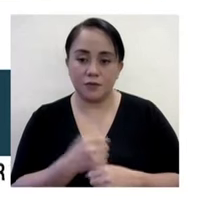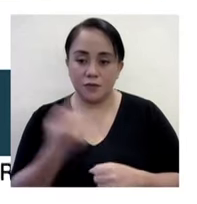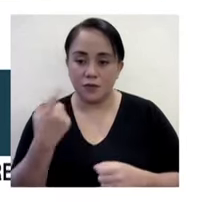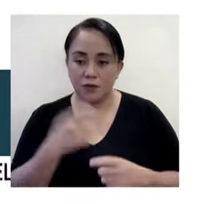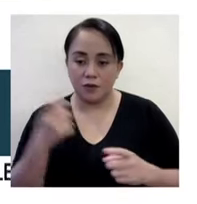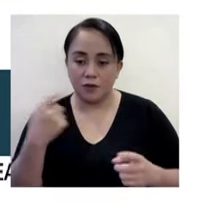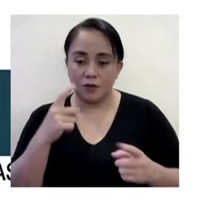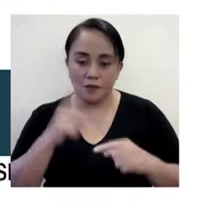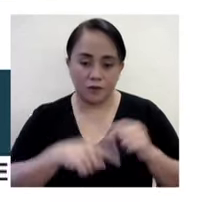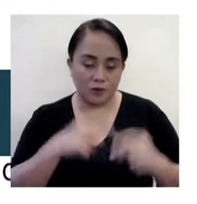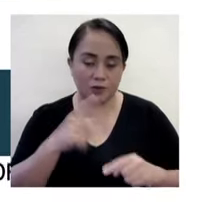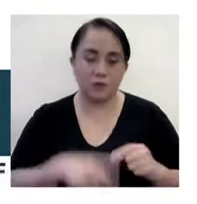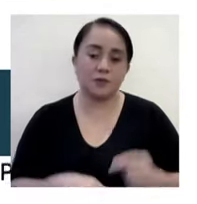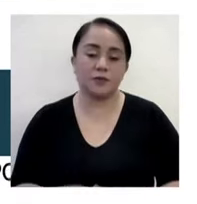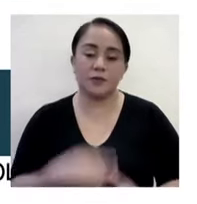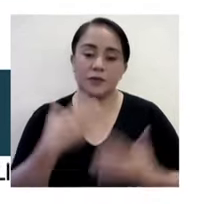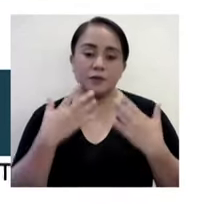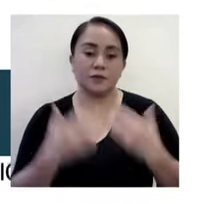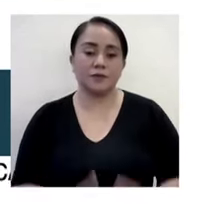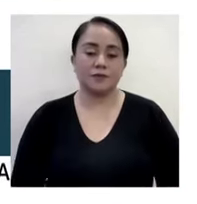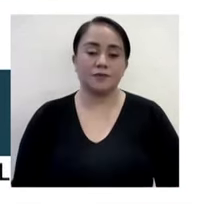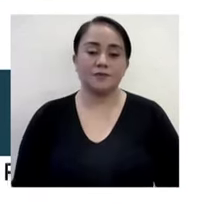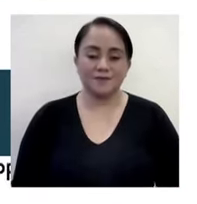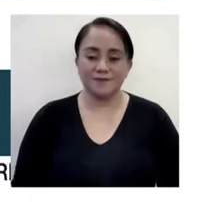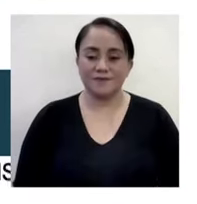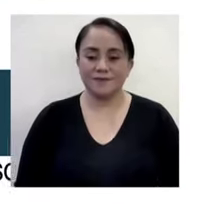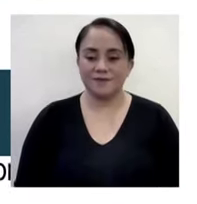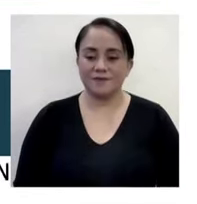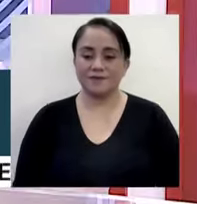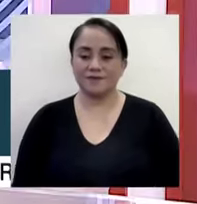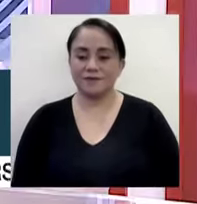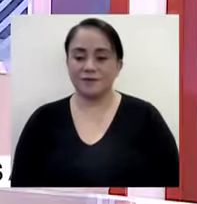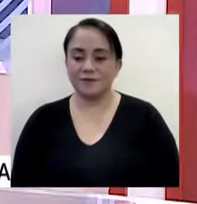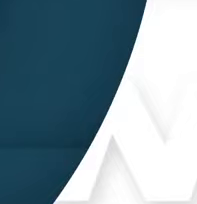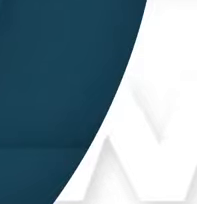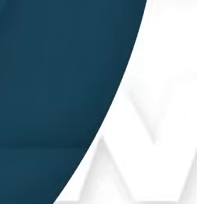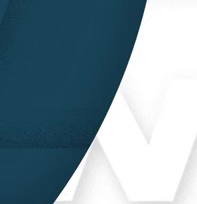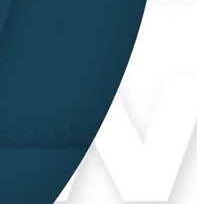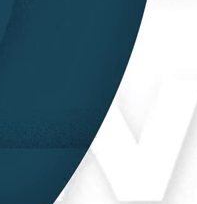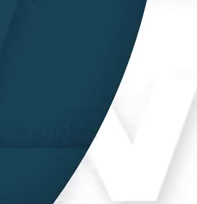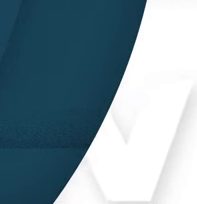friends and partners to God. Salamat pa. Have a good Maraming salamat. Have a good day.